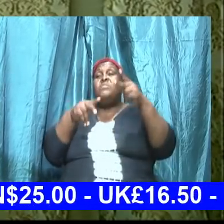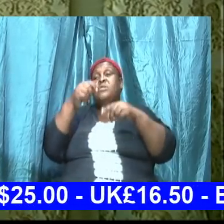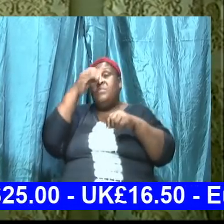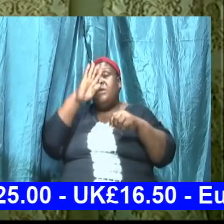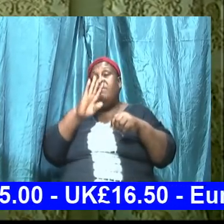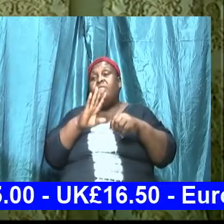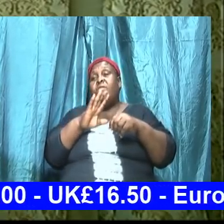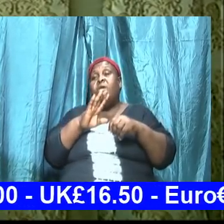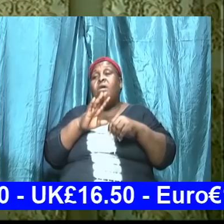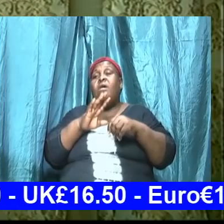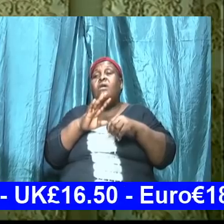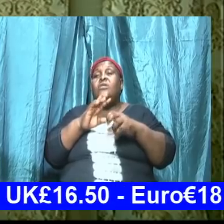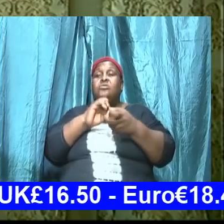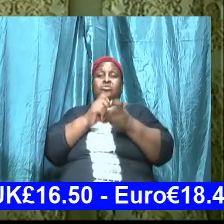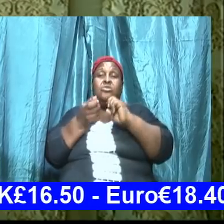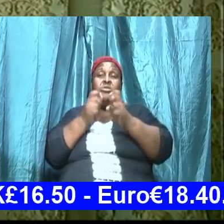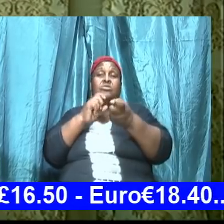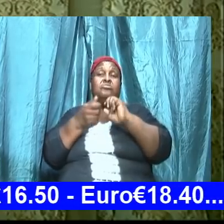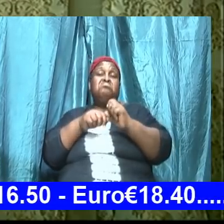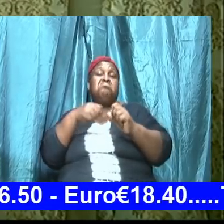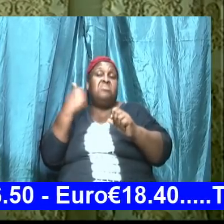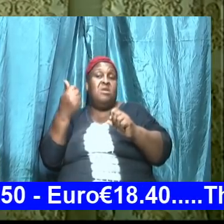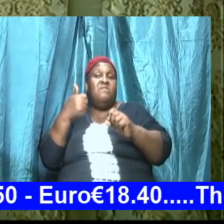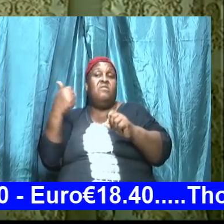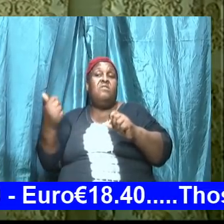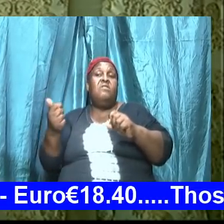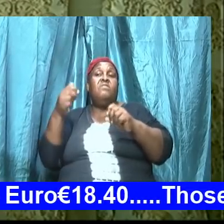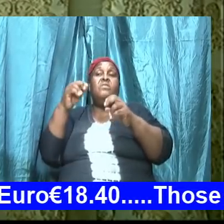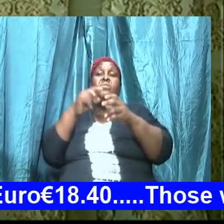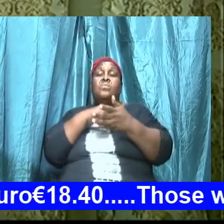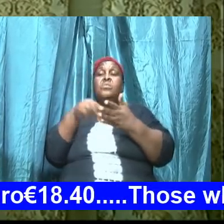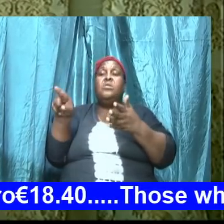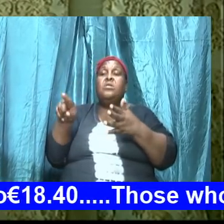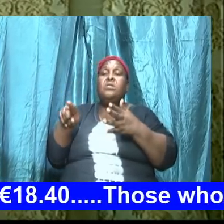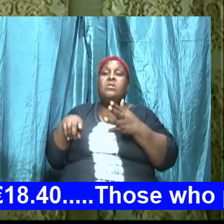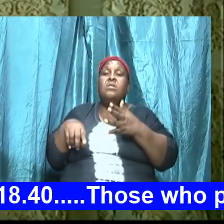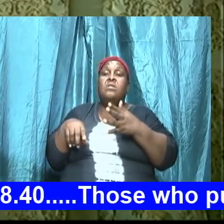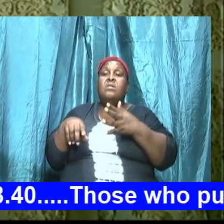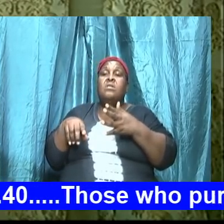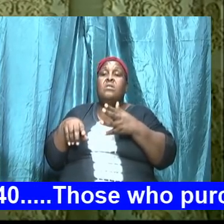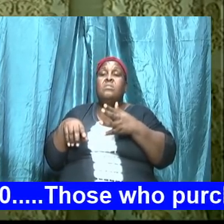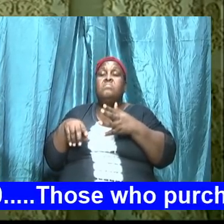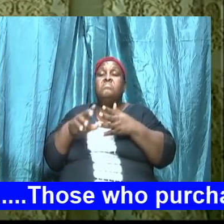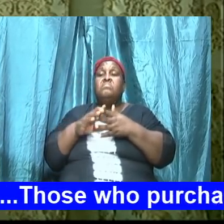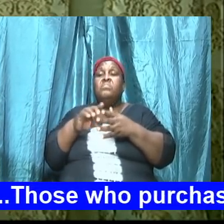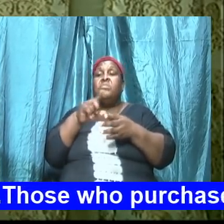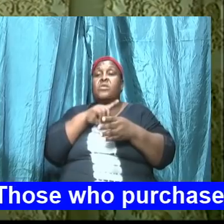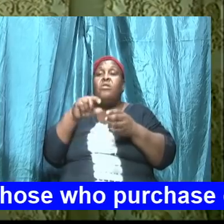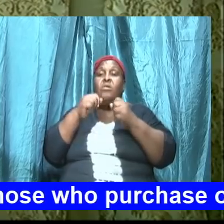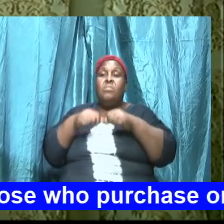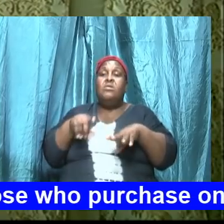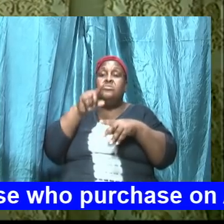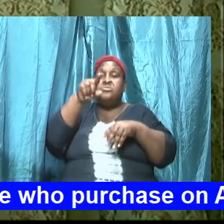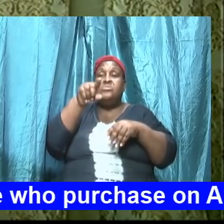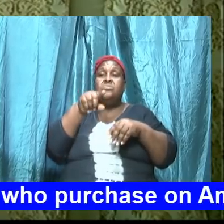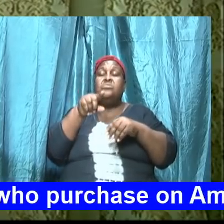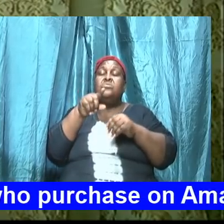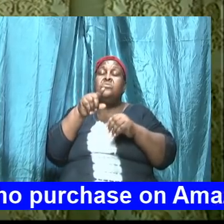week and I am sure we will all be happy for that the Lord bless you